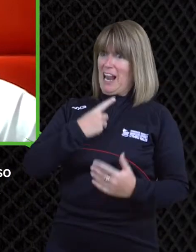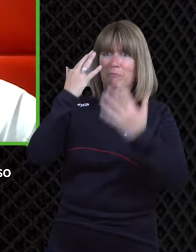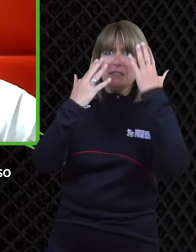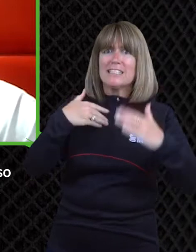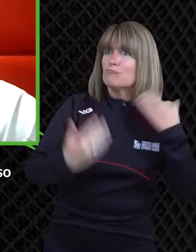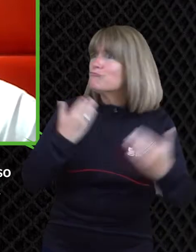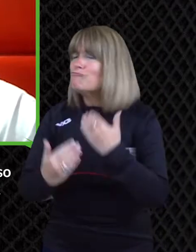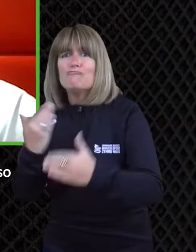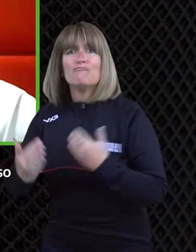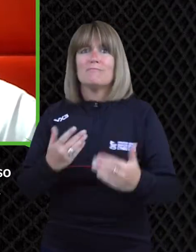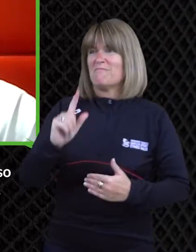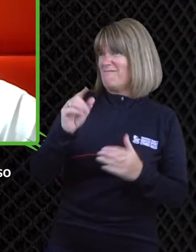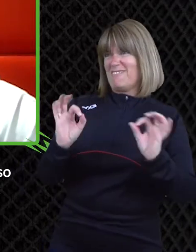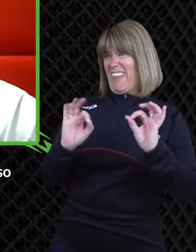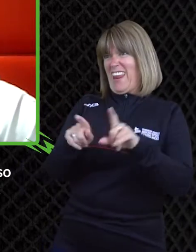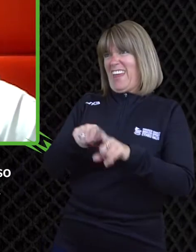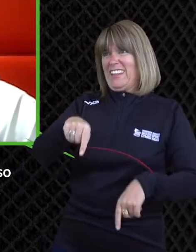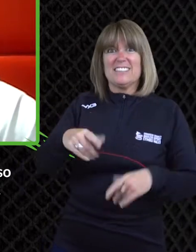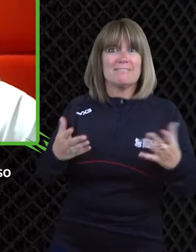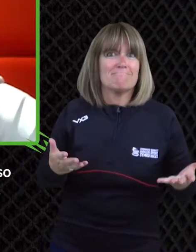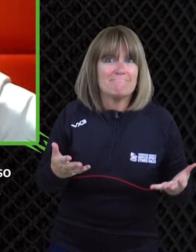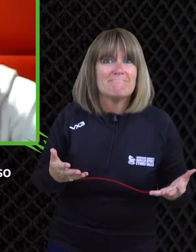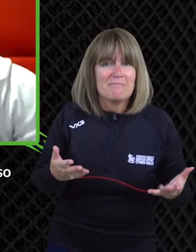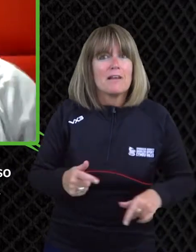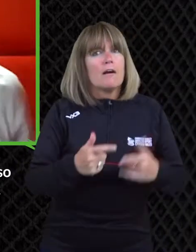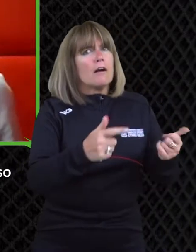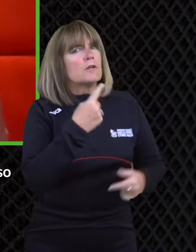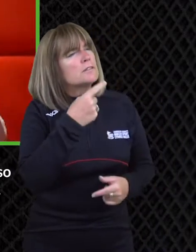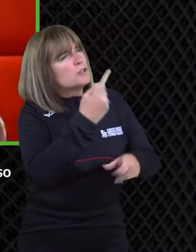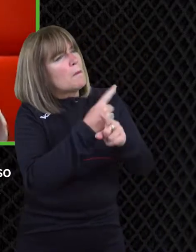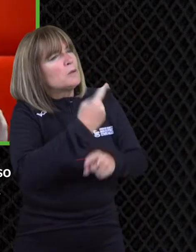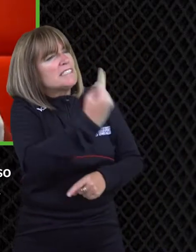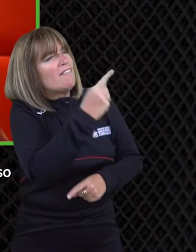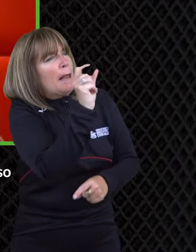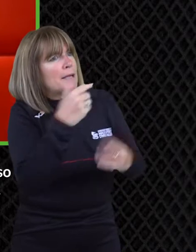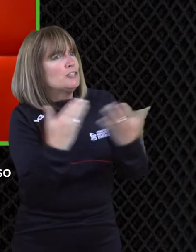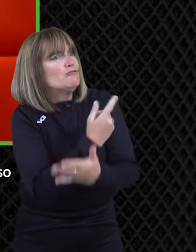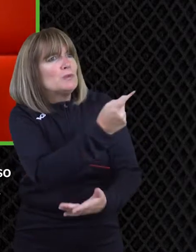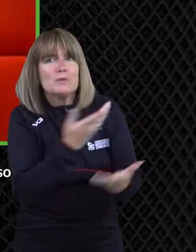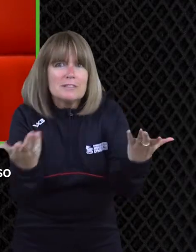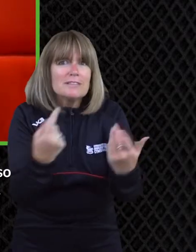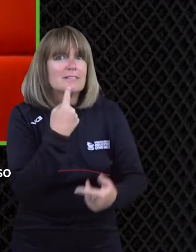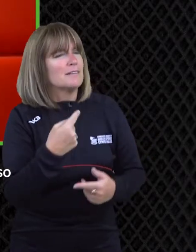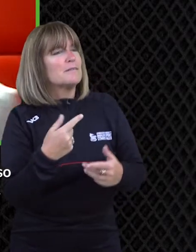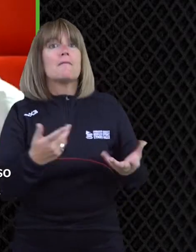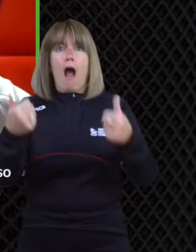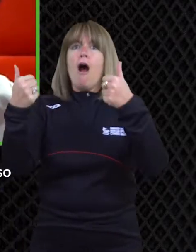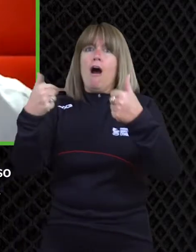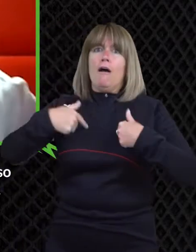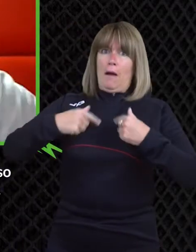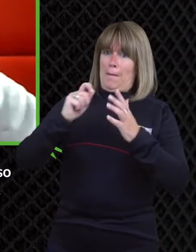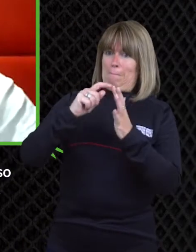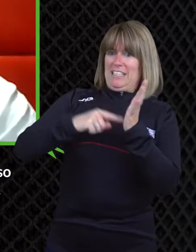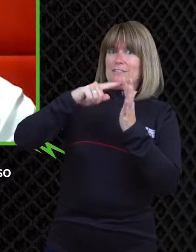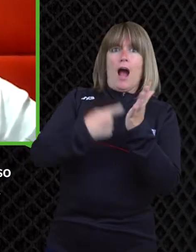born in in bangor then i moved to down to camarden so i'm i'm welsh through and through uh you know speak welsh